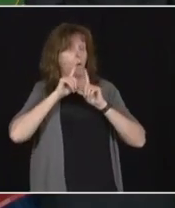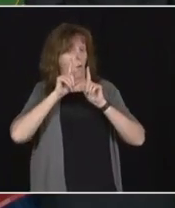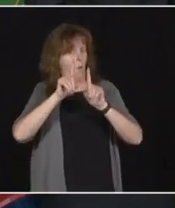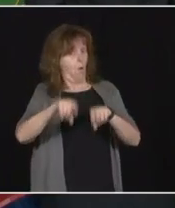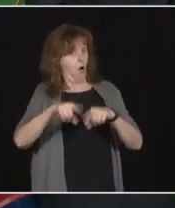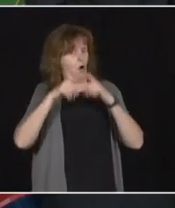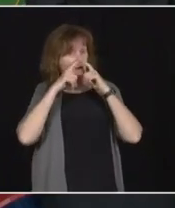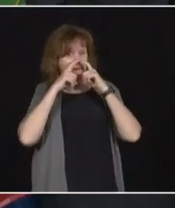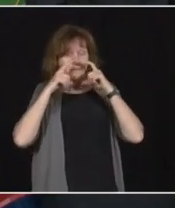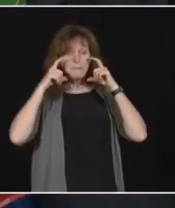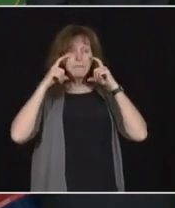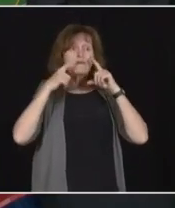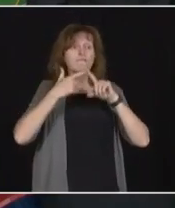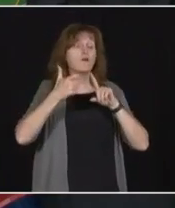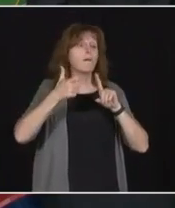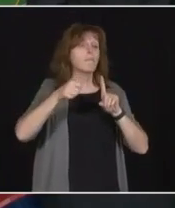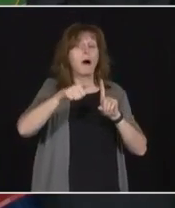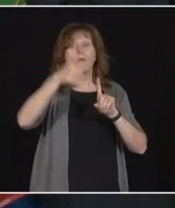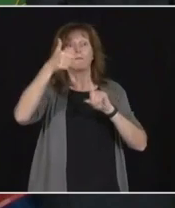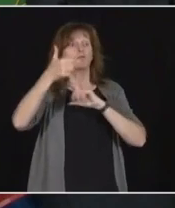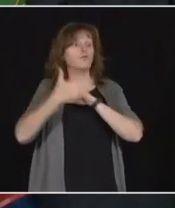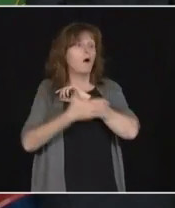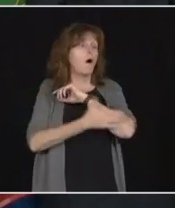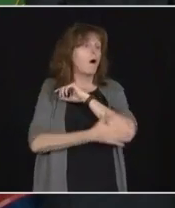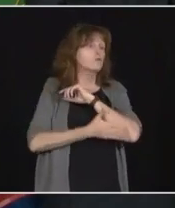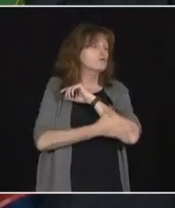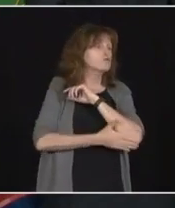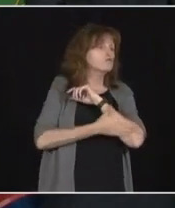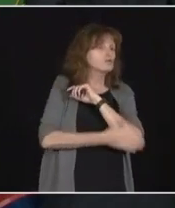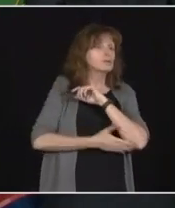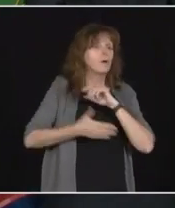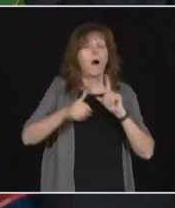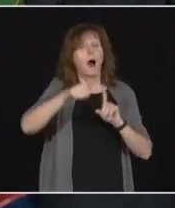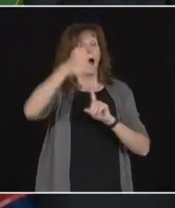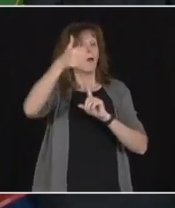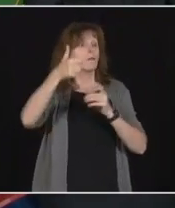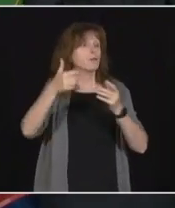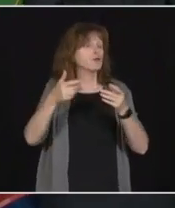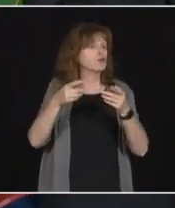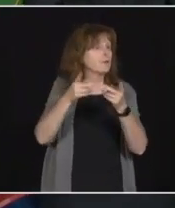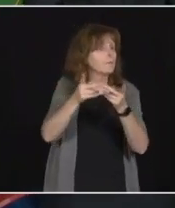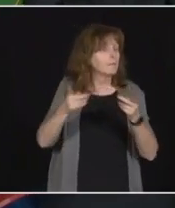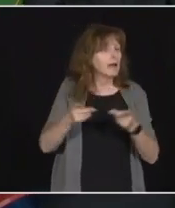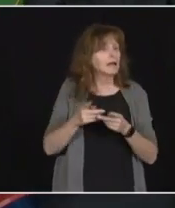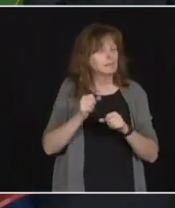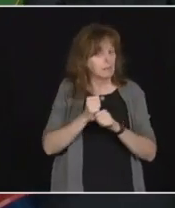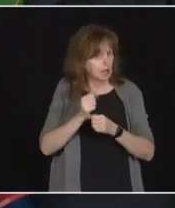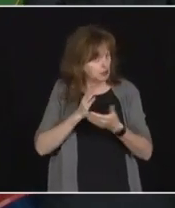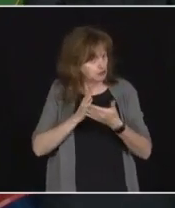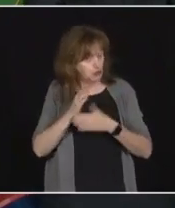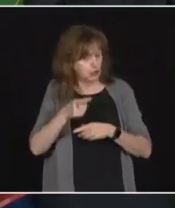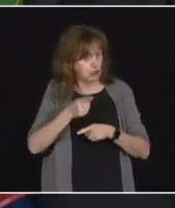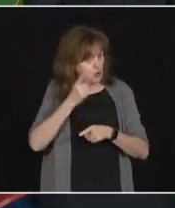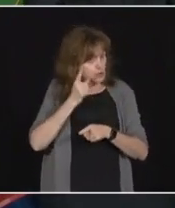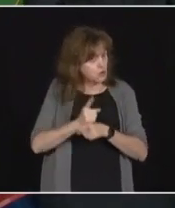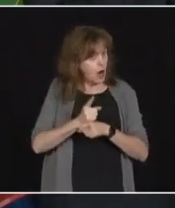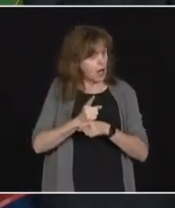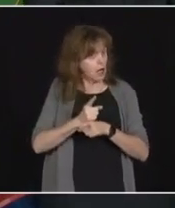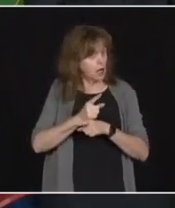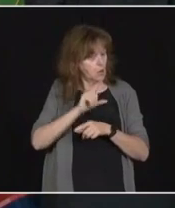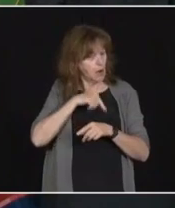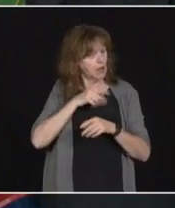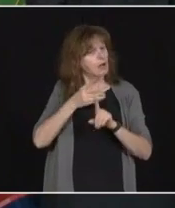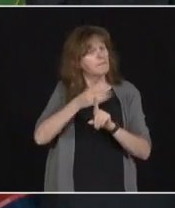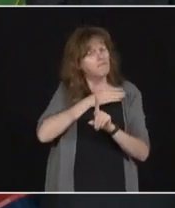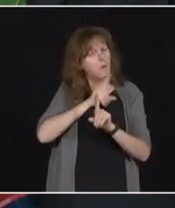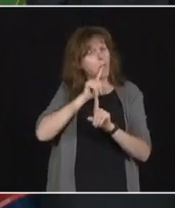jurisdiction to make sure of its quality before we order it and pay for it. And that we make sure that it